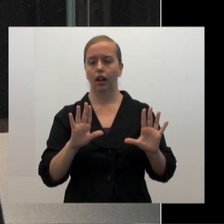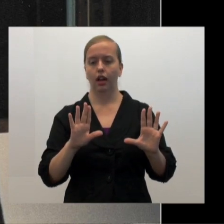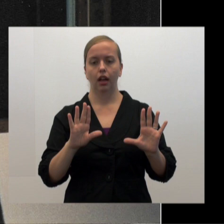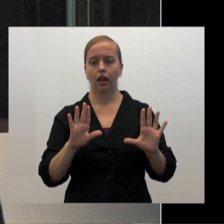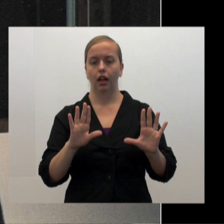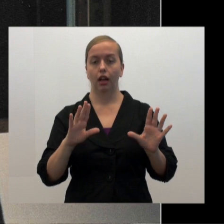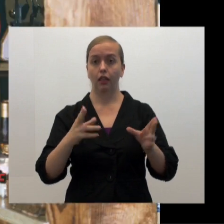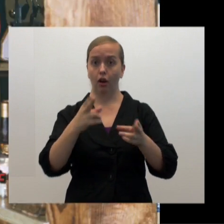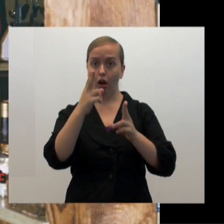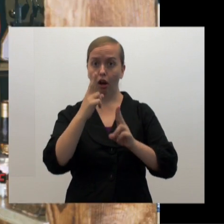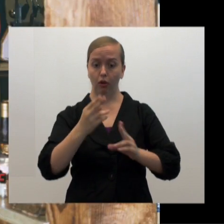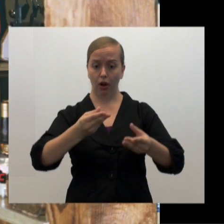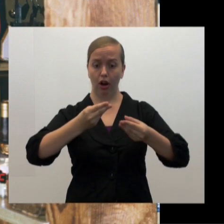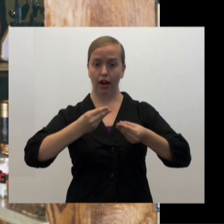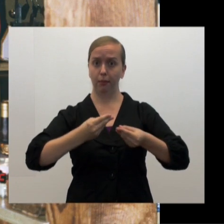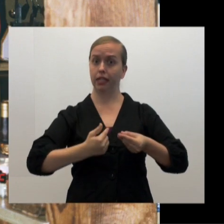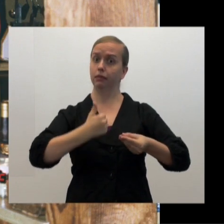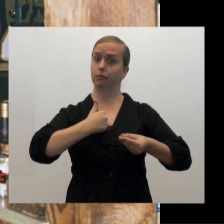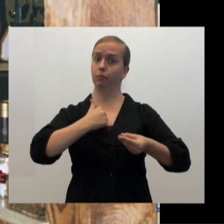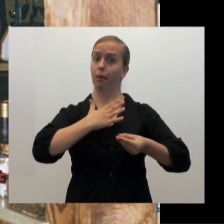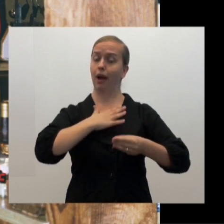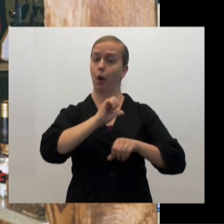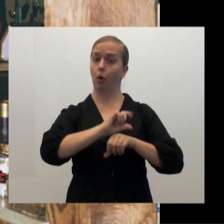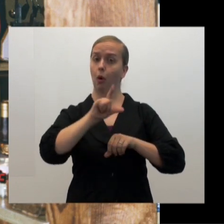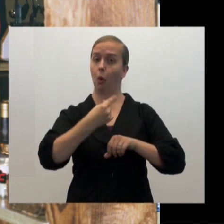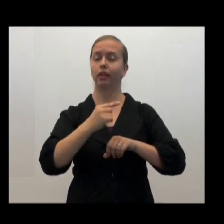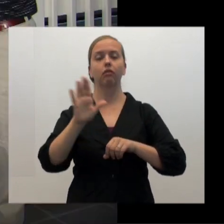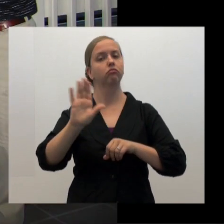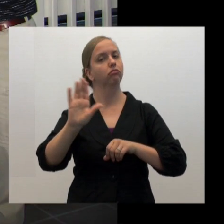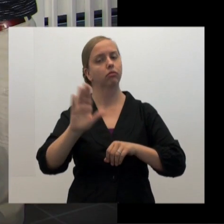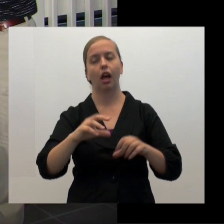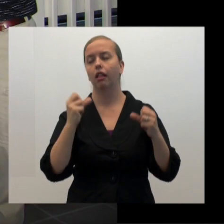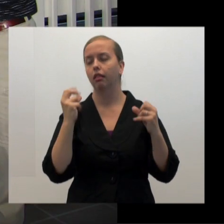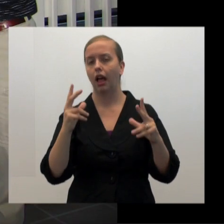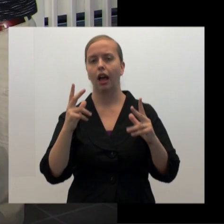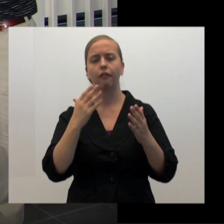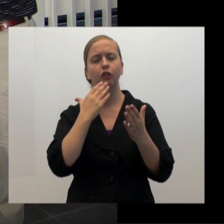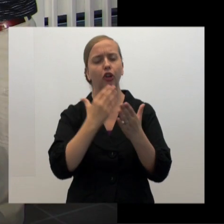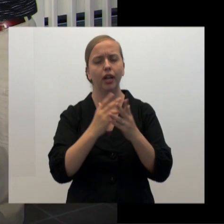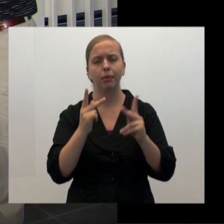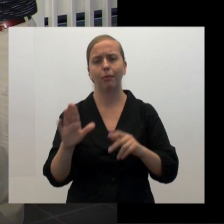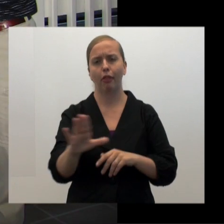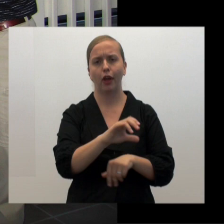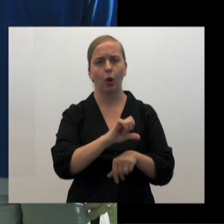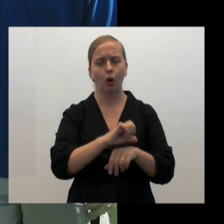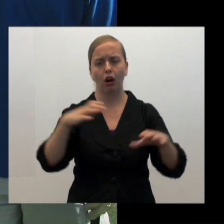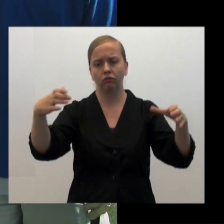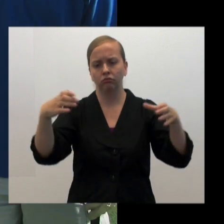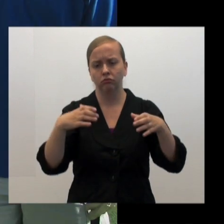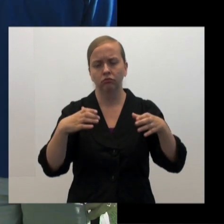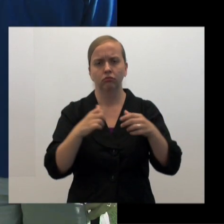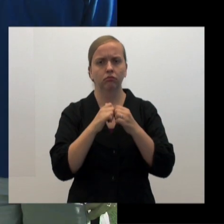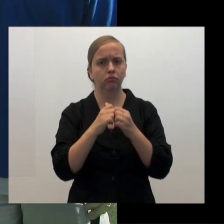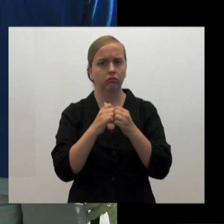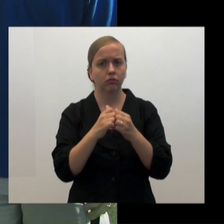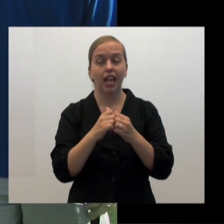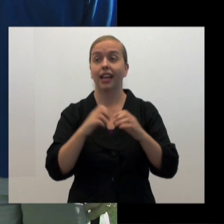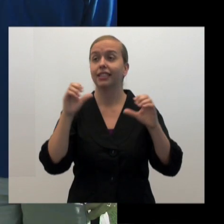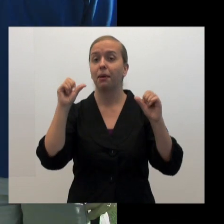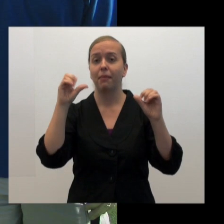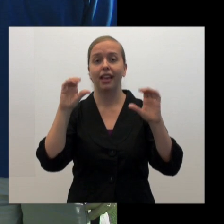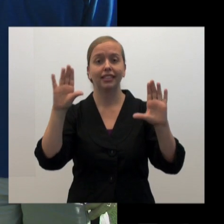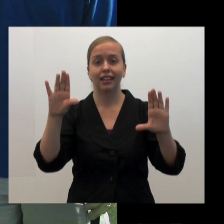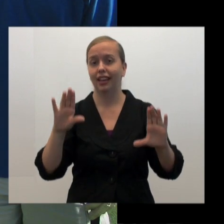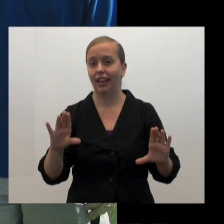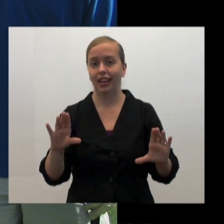these kinds of things happen not because of just one person's work, but because of a lot of really good people's work. It's just amazing that you